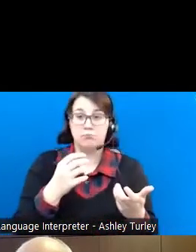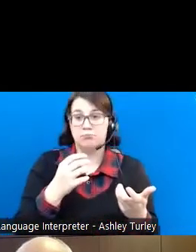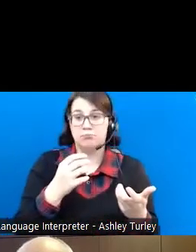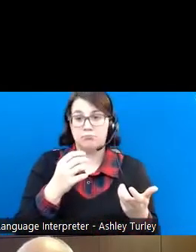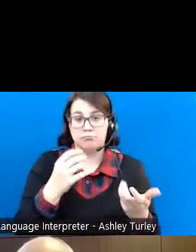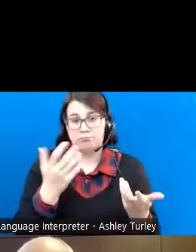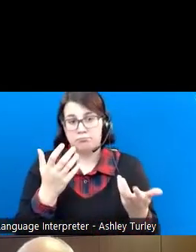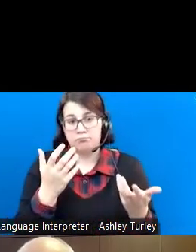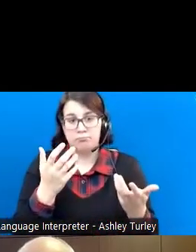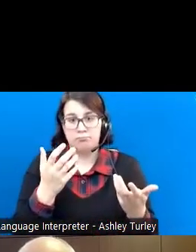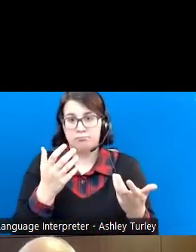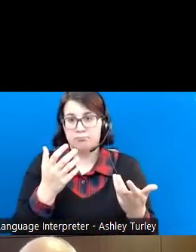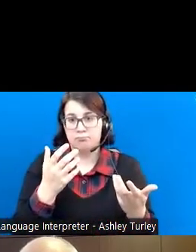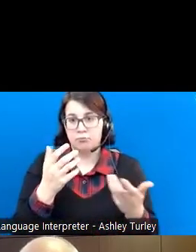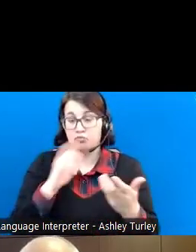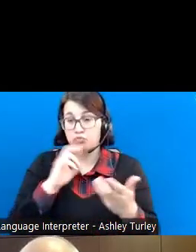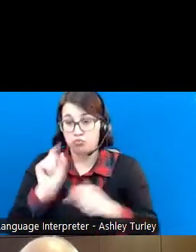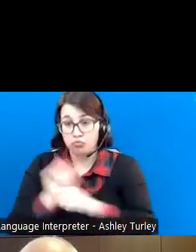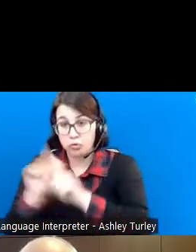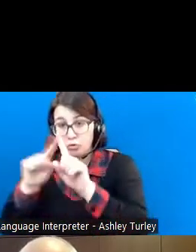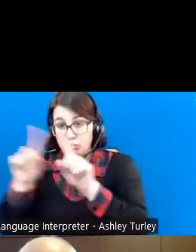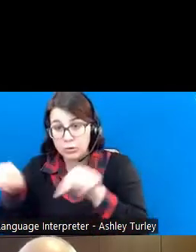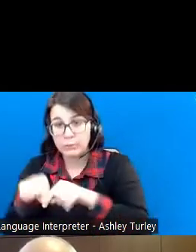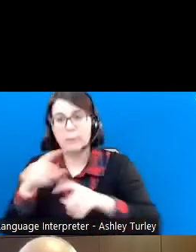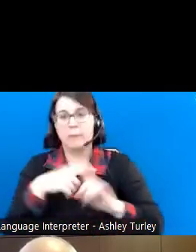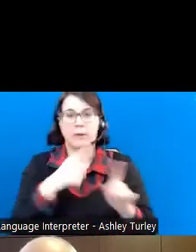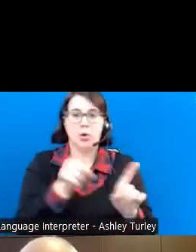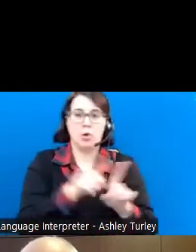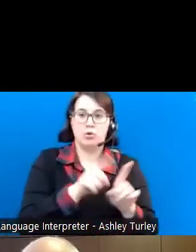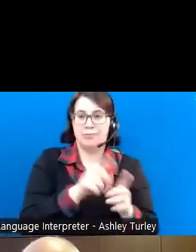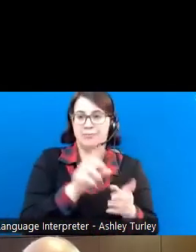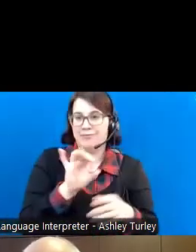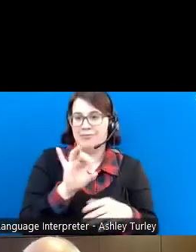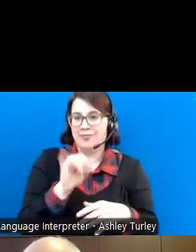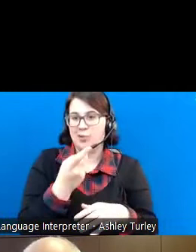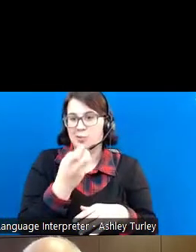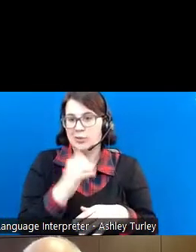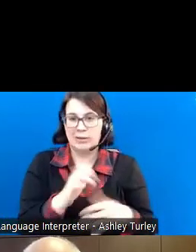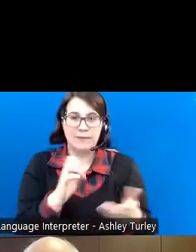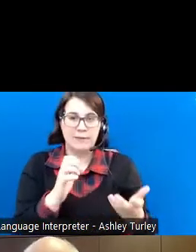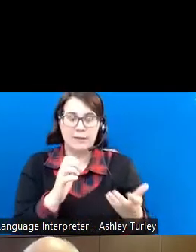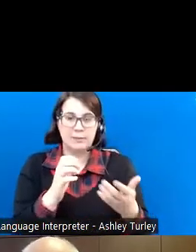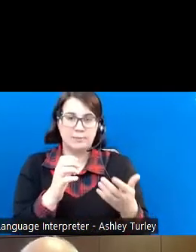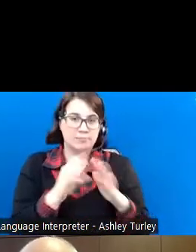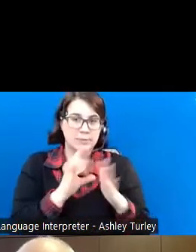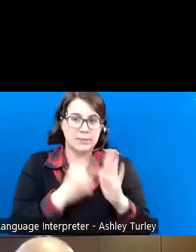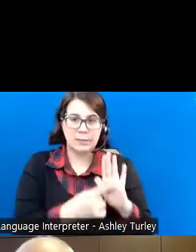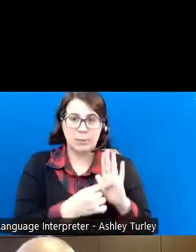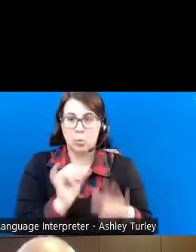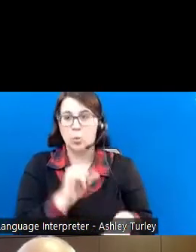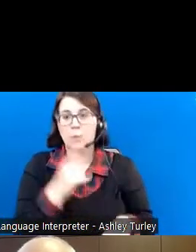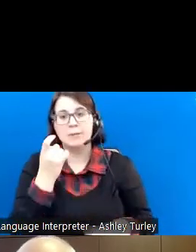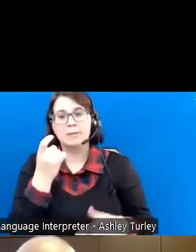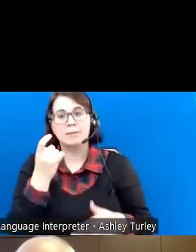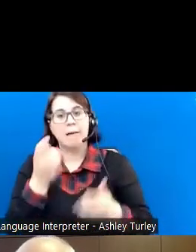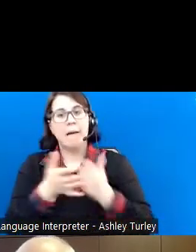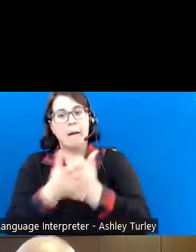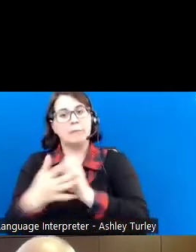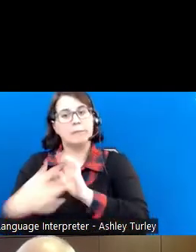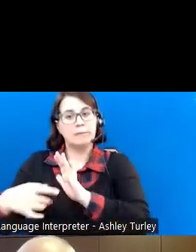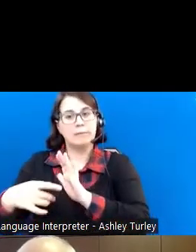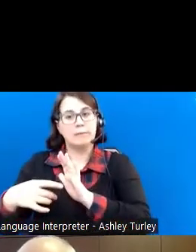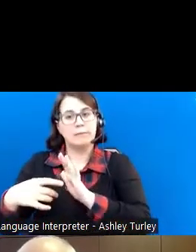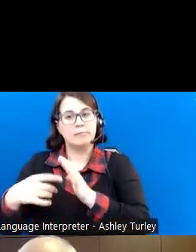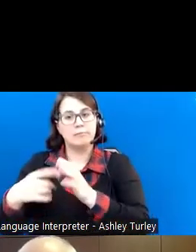it helps combat, we'll show in a few minutes, other kinds of negative stereotypes